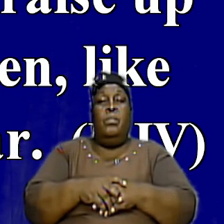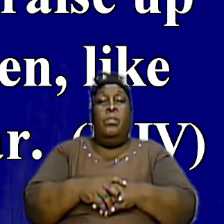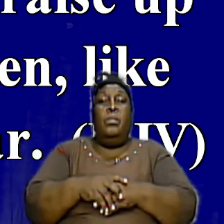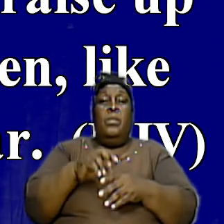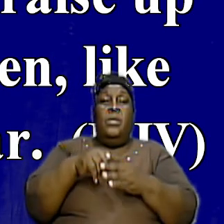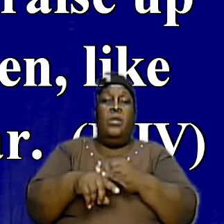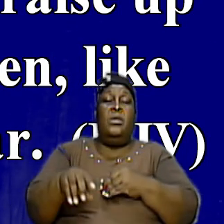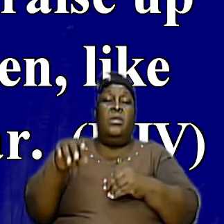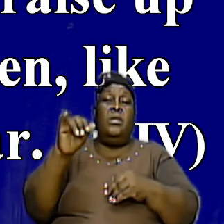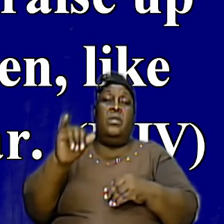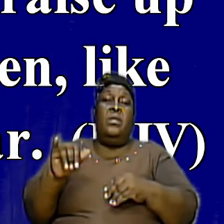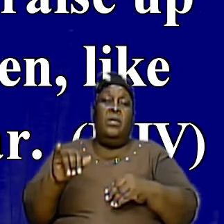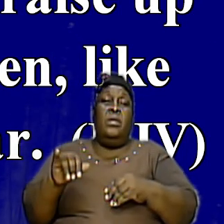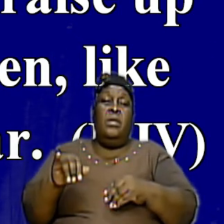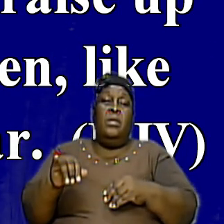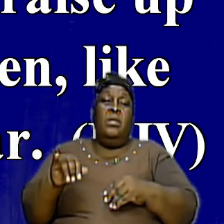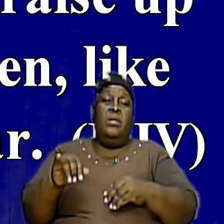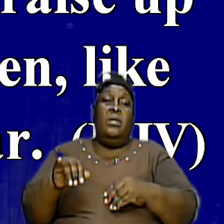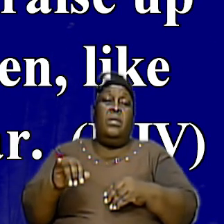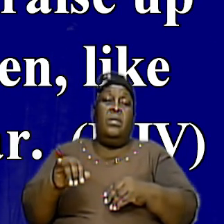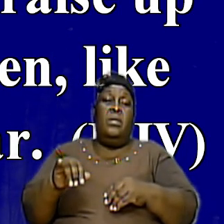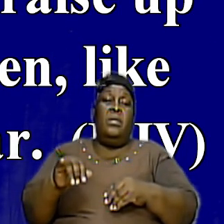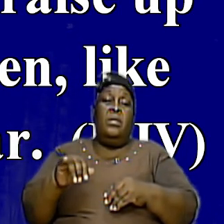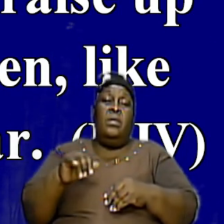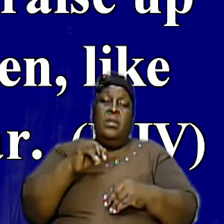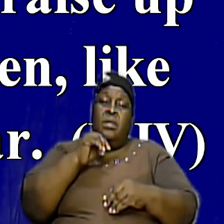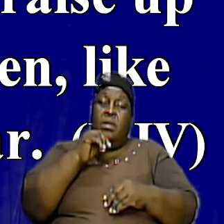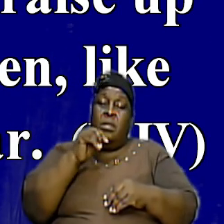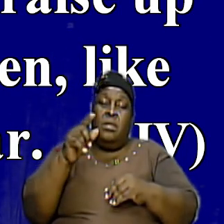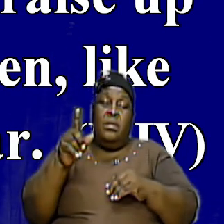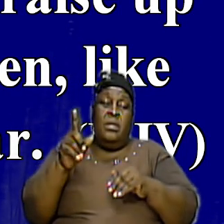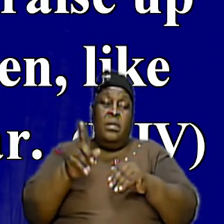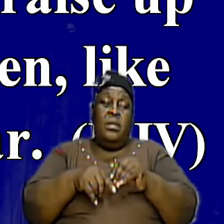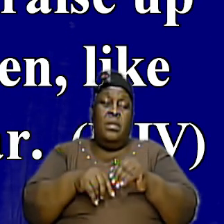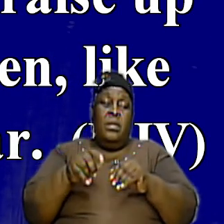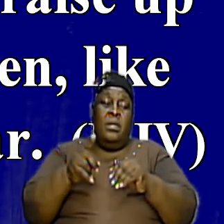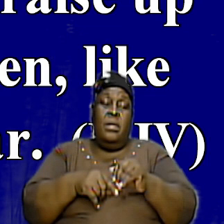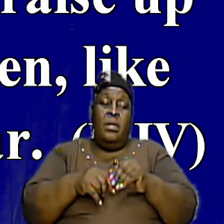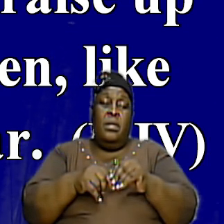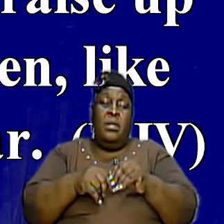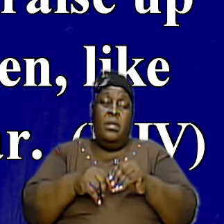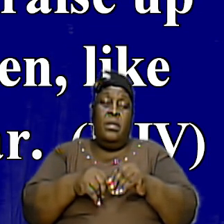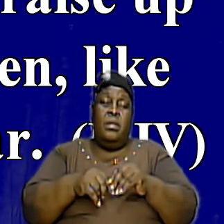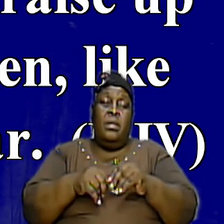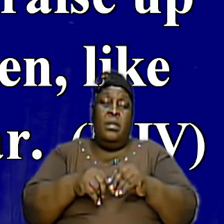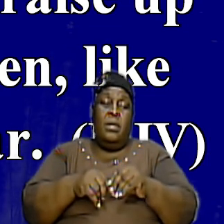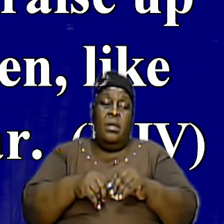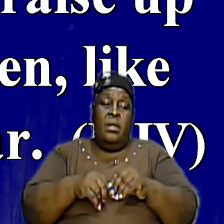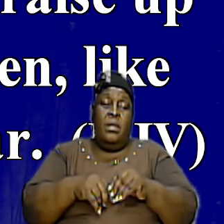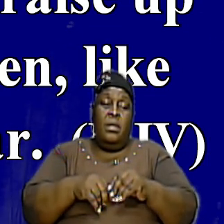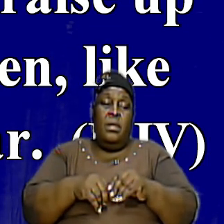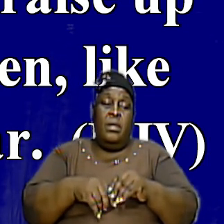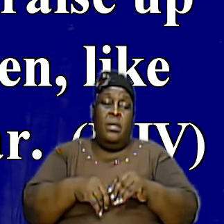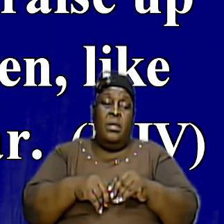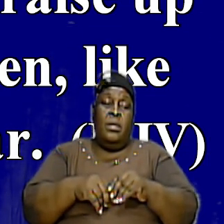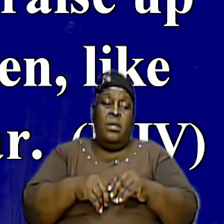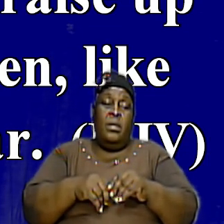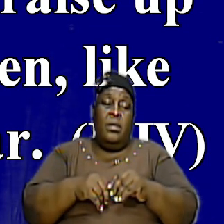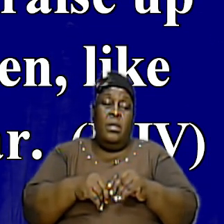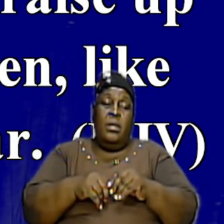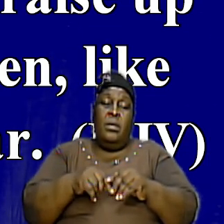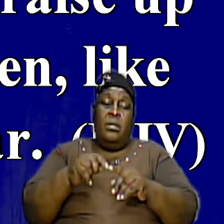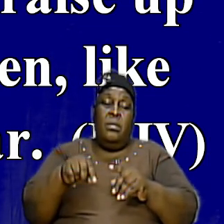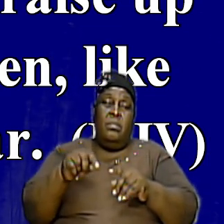important for us to not miss the focus point in all of this